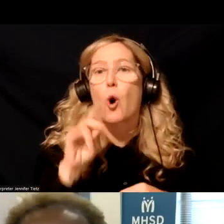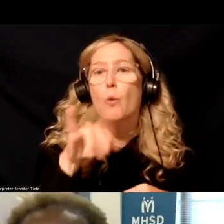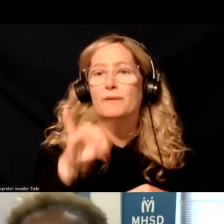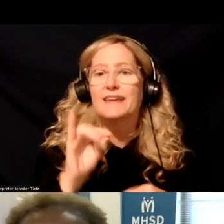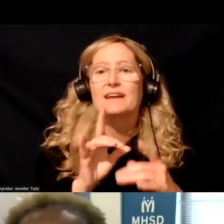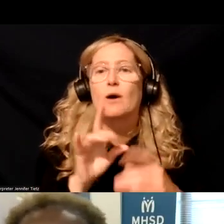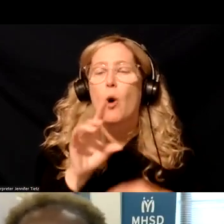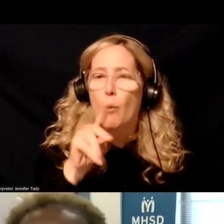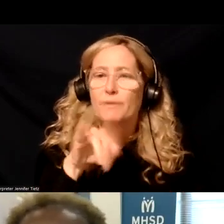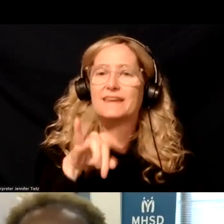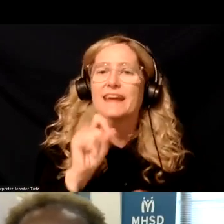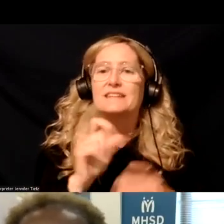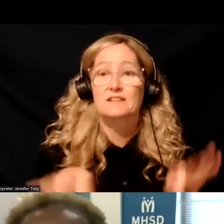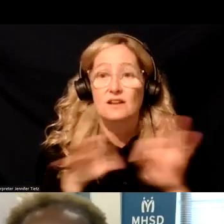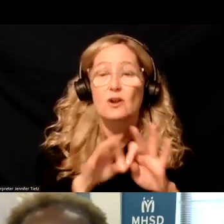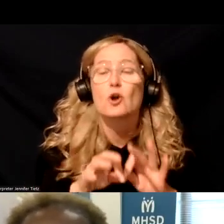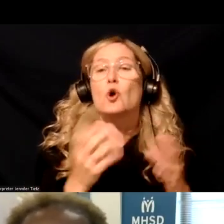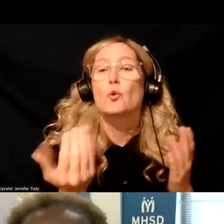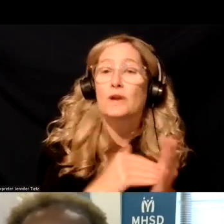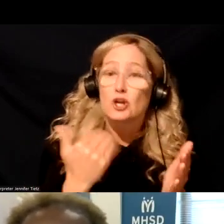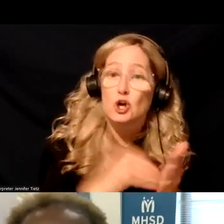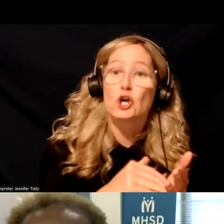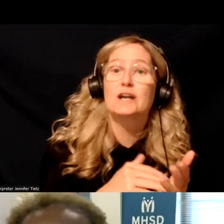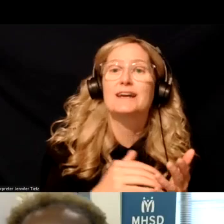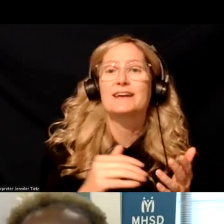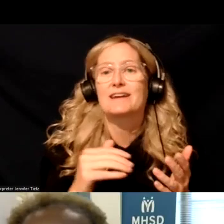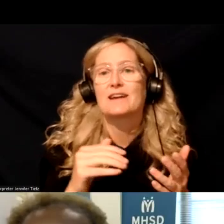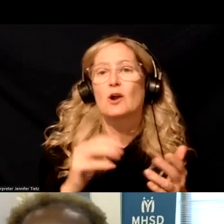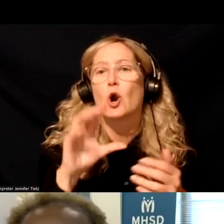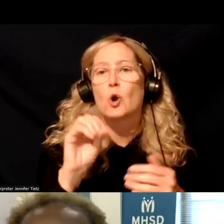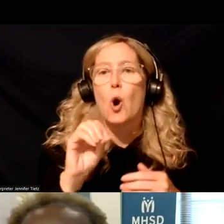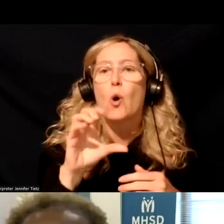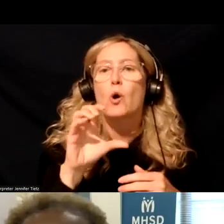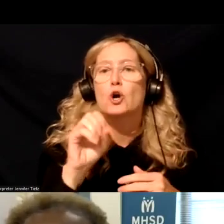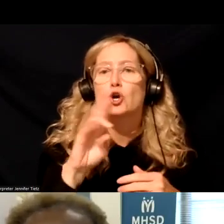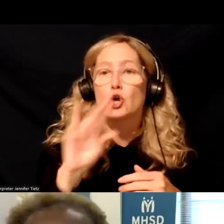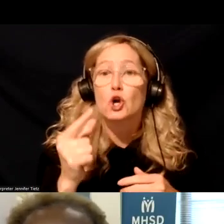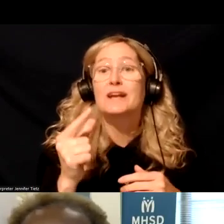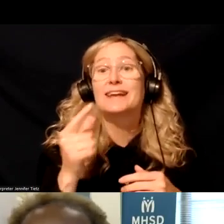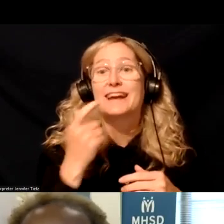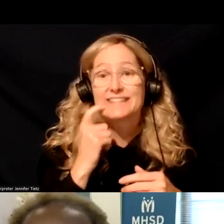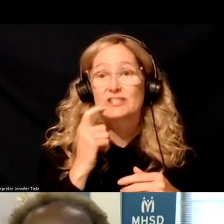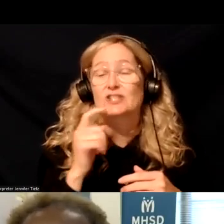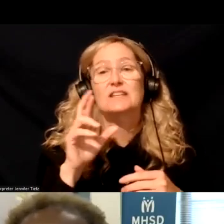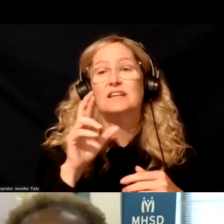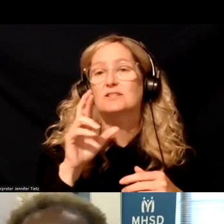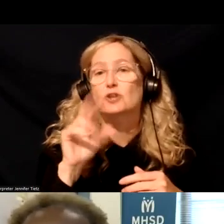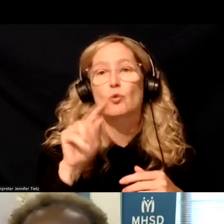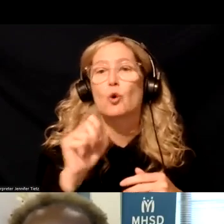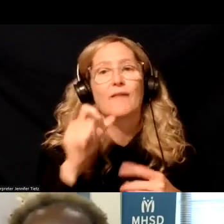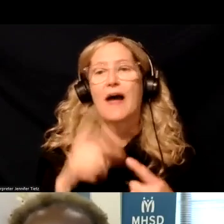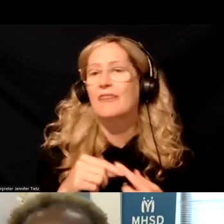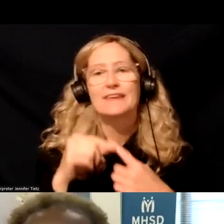co-occurring disorders. Um, in the world of addiction, uh, co-occurring disorders is the rule. It is not the exception.